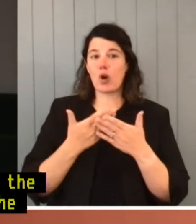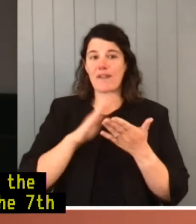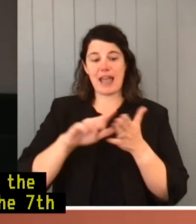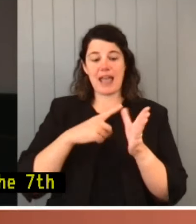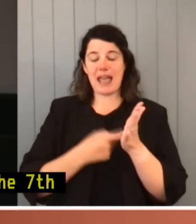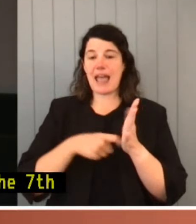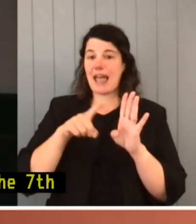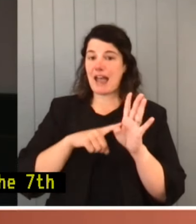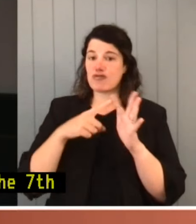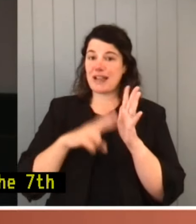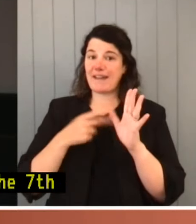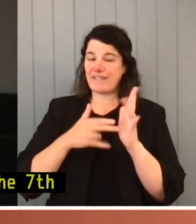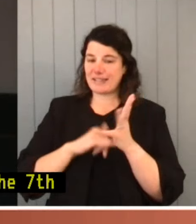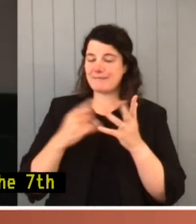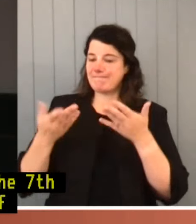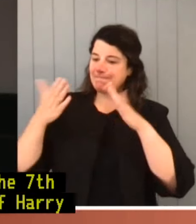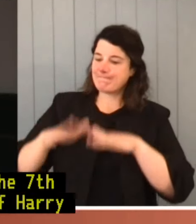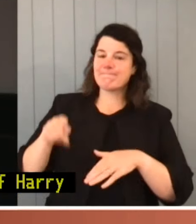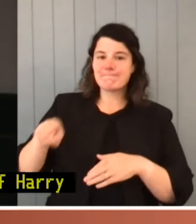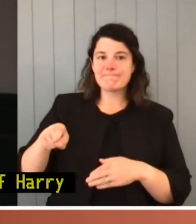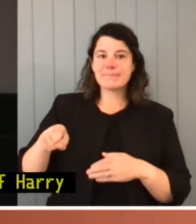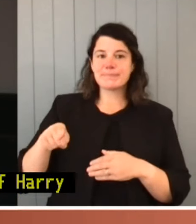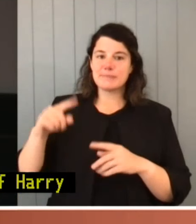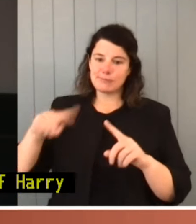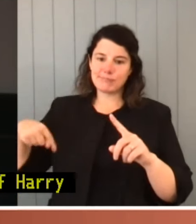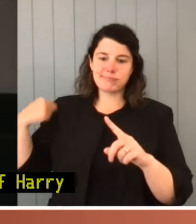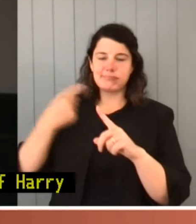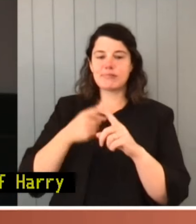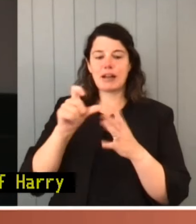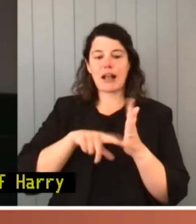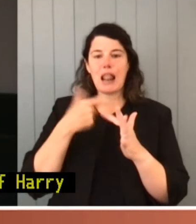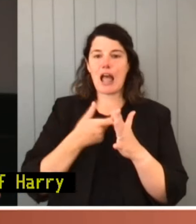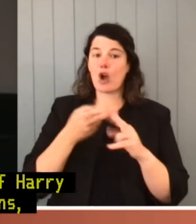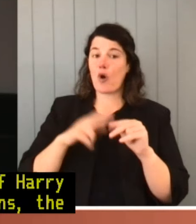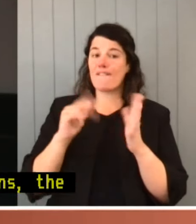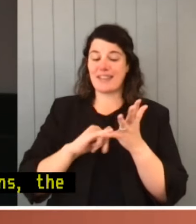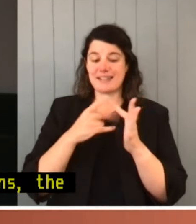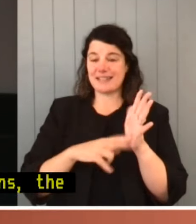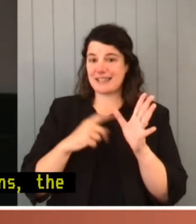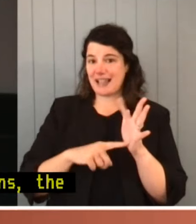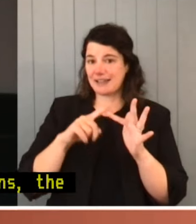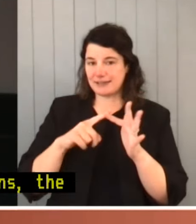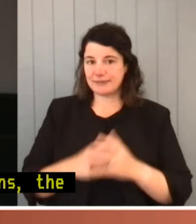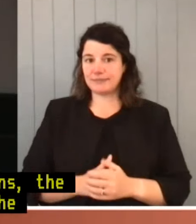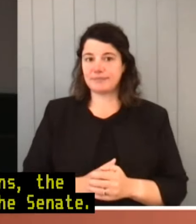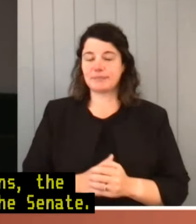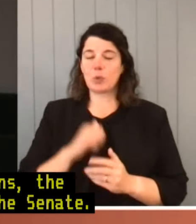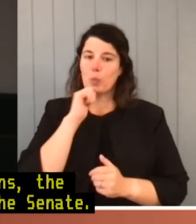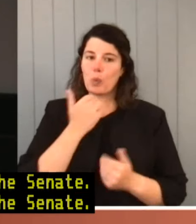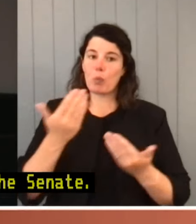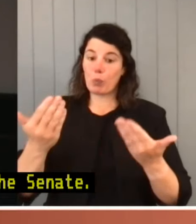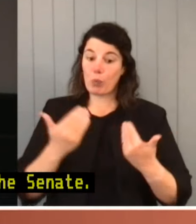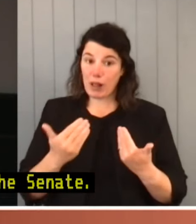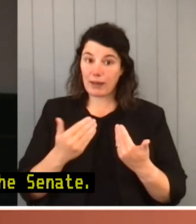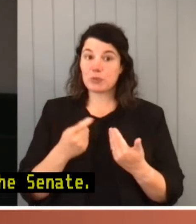the late Harry Evans, the longest-serving Clerk of the Senate. I'd like to extend a very warm welcome to members of the Evans